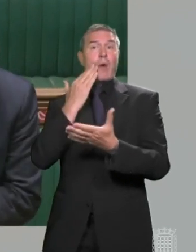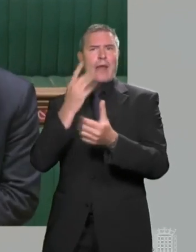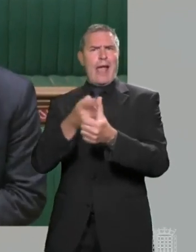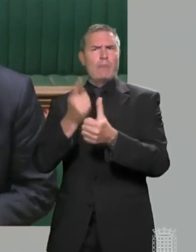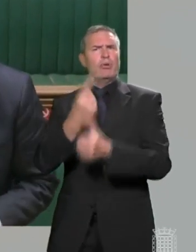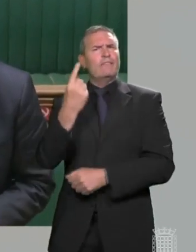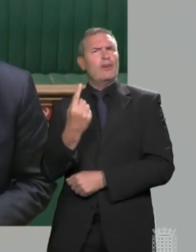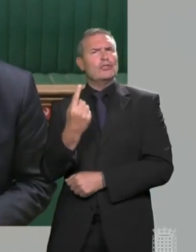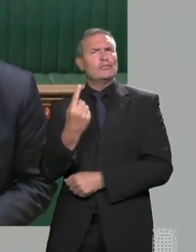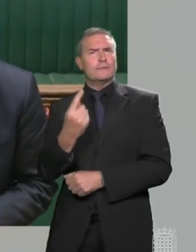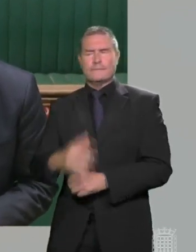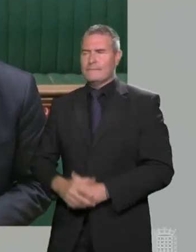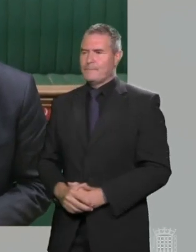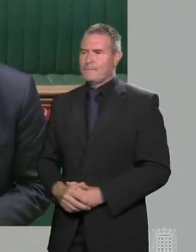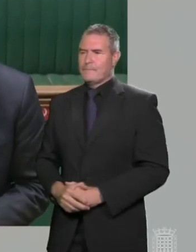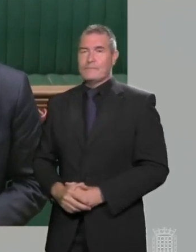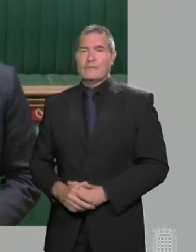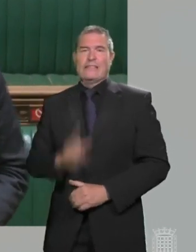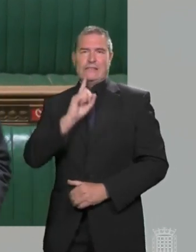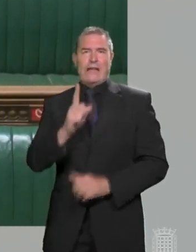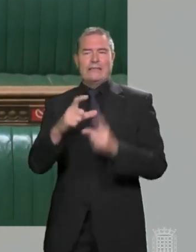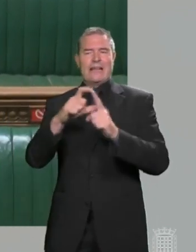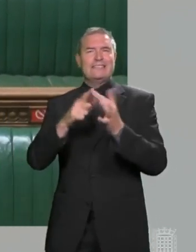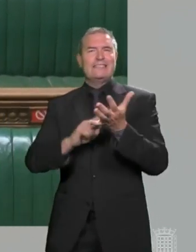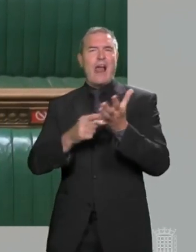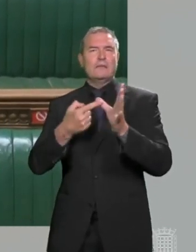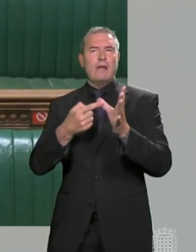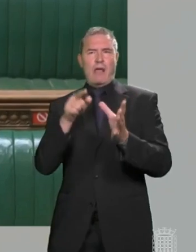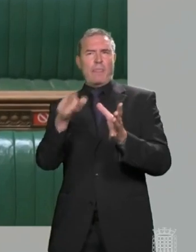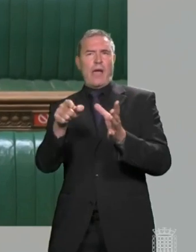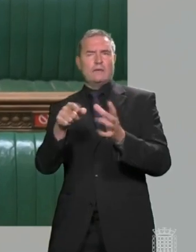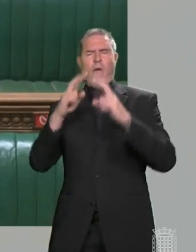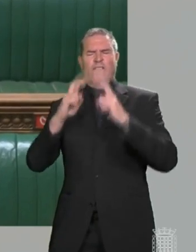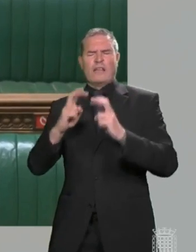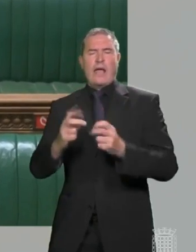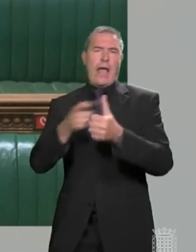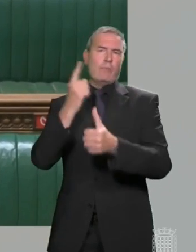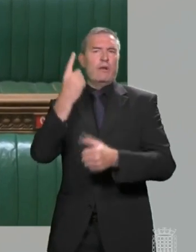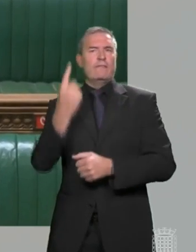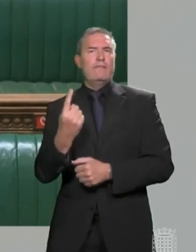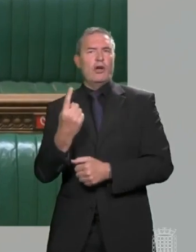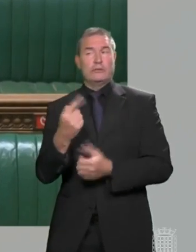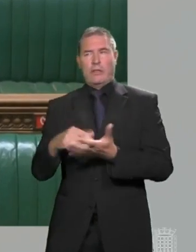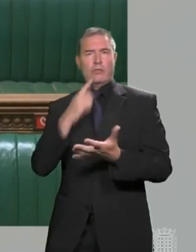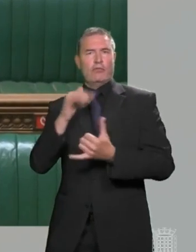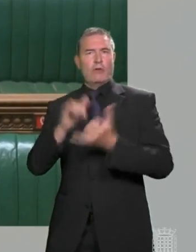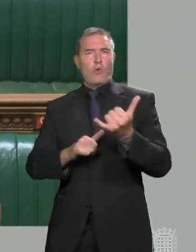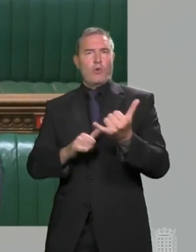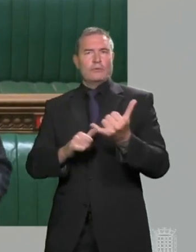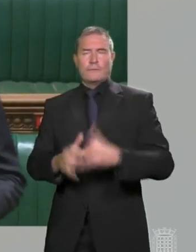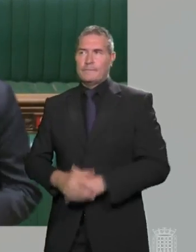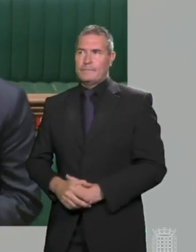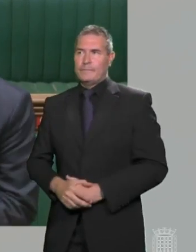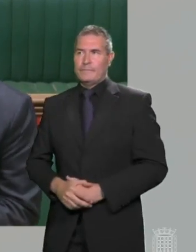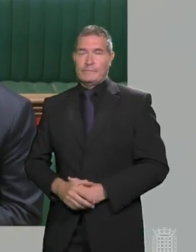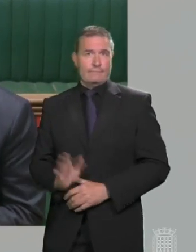1st, Mr Speaker. He says B1 617 was designated under investigation on April 1st, the Delta variant. Mr